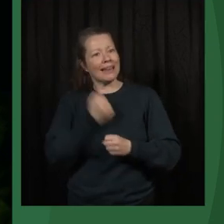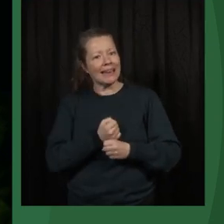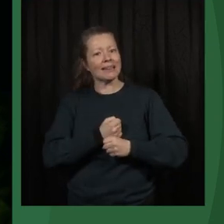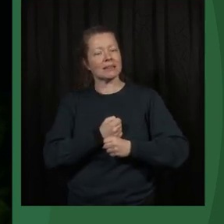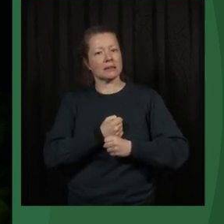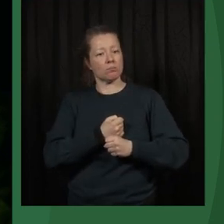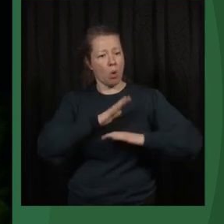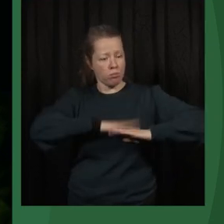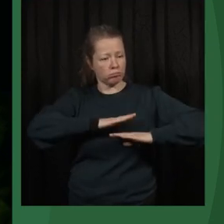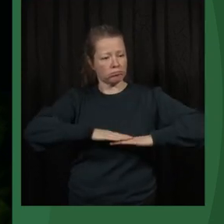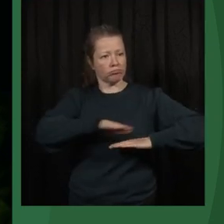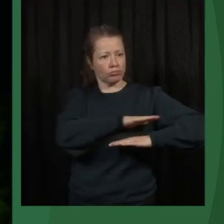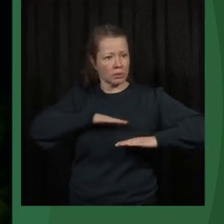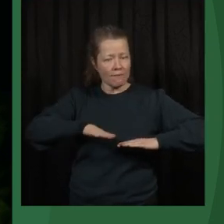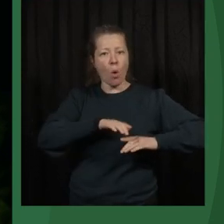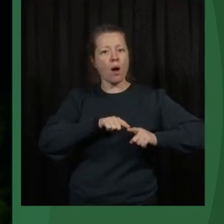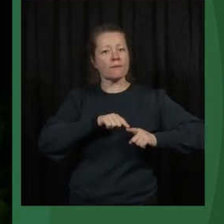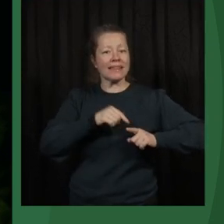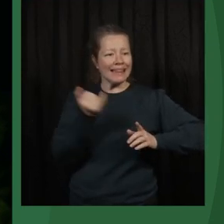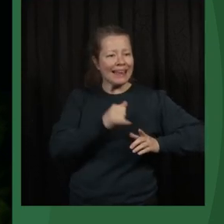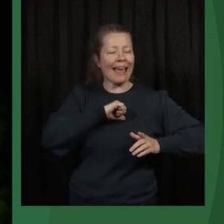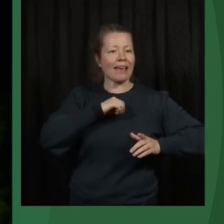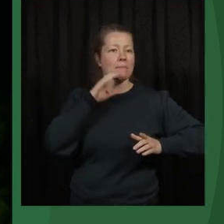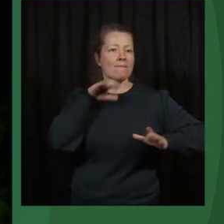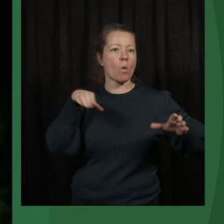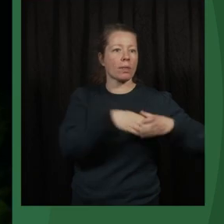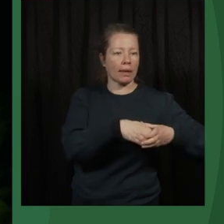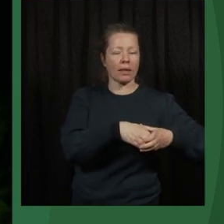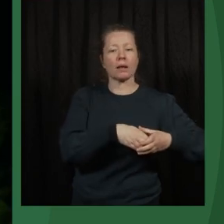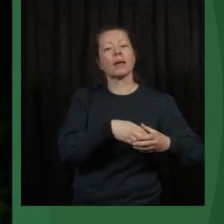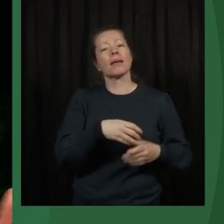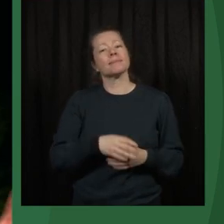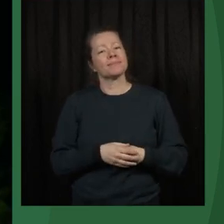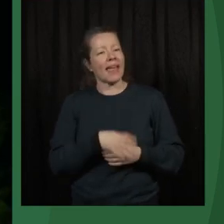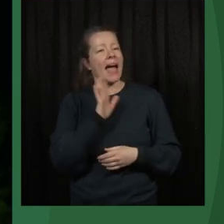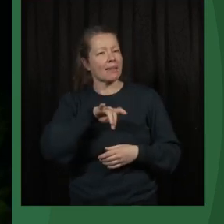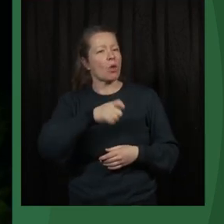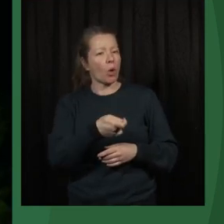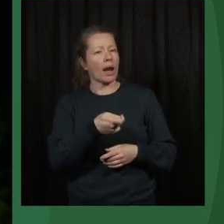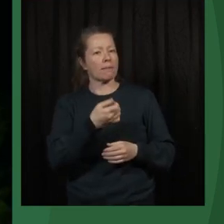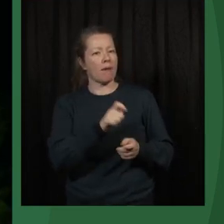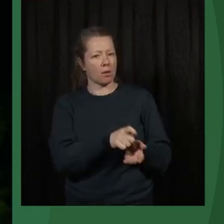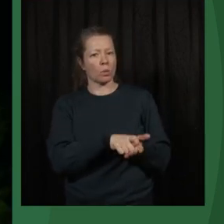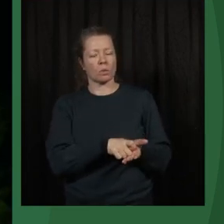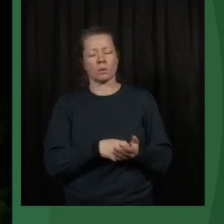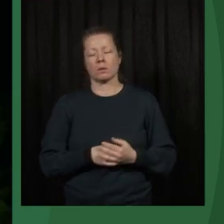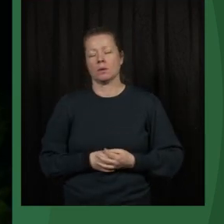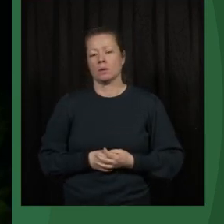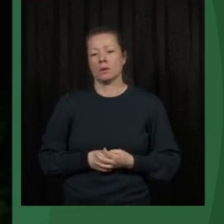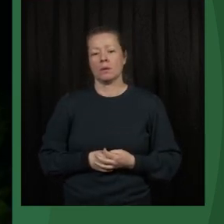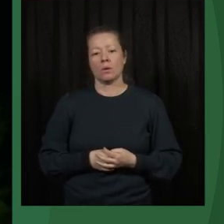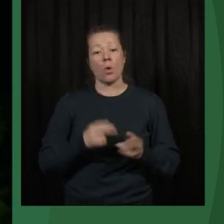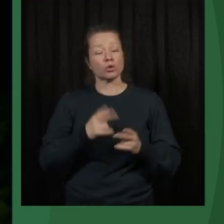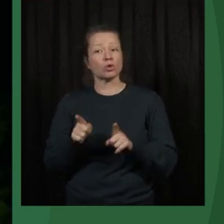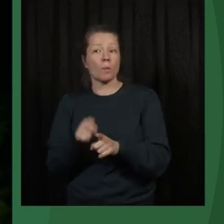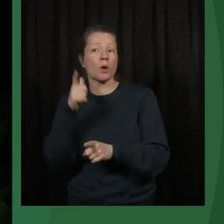ground from their own population. That's that I I think it's it's a key. And also what